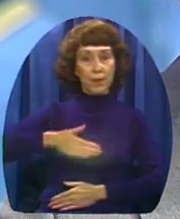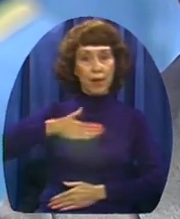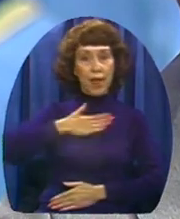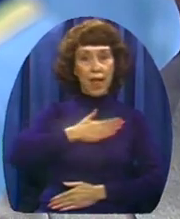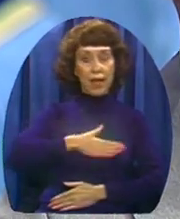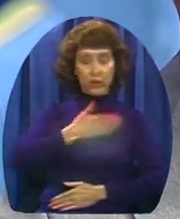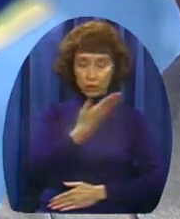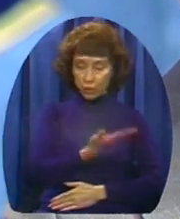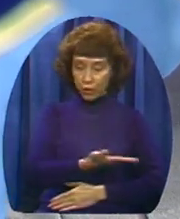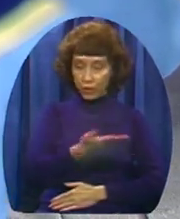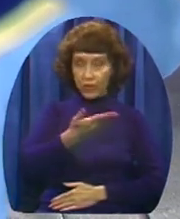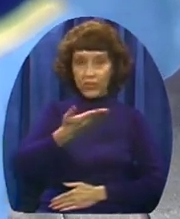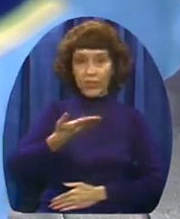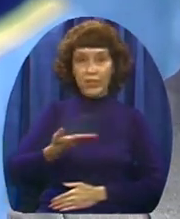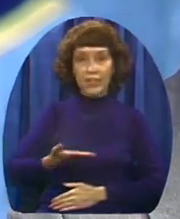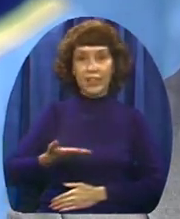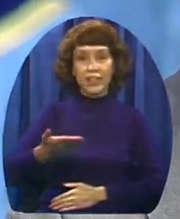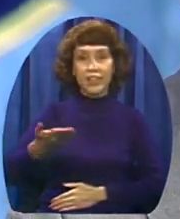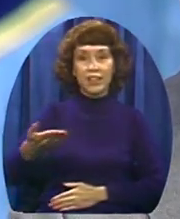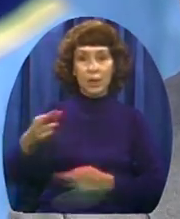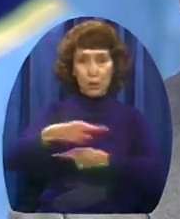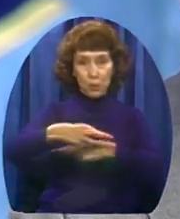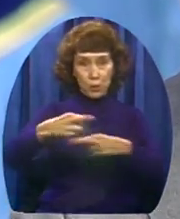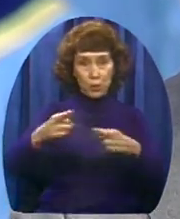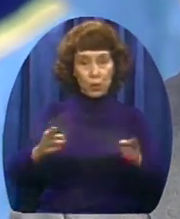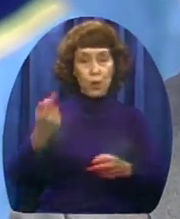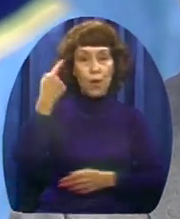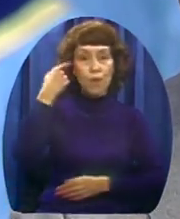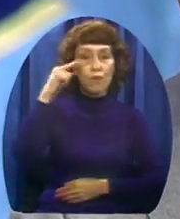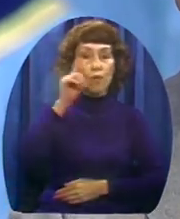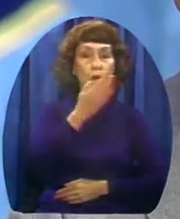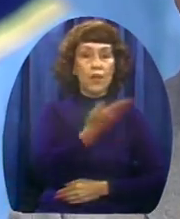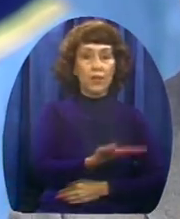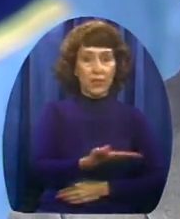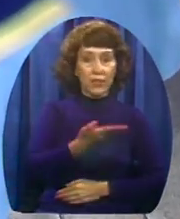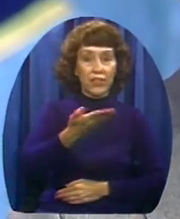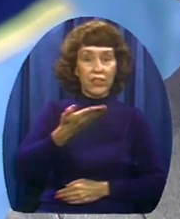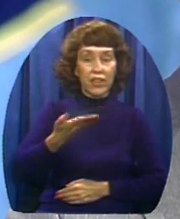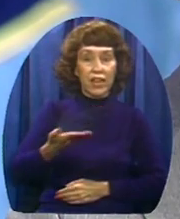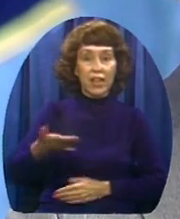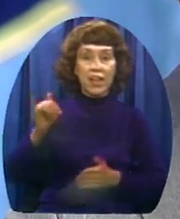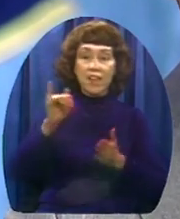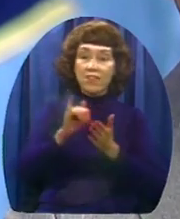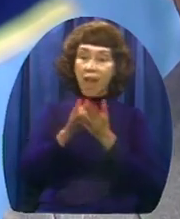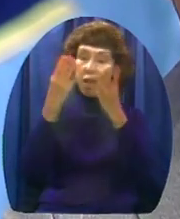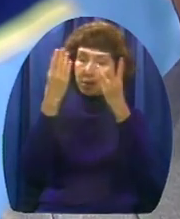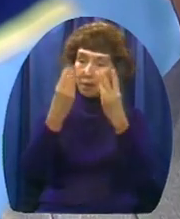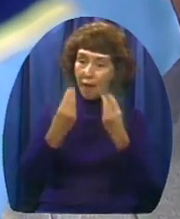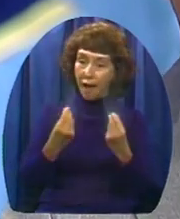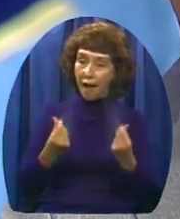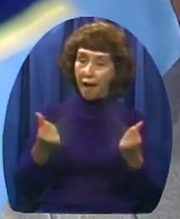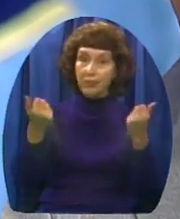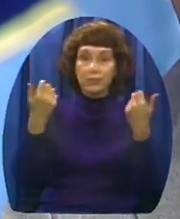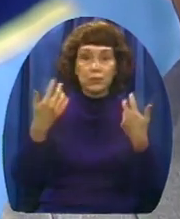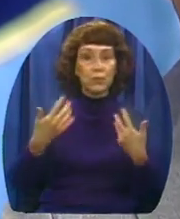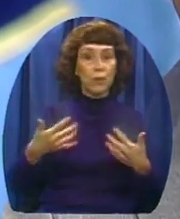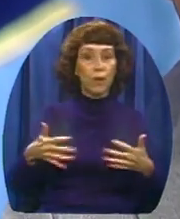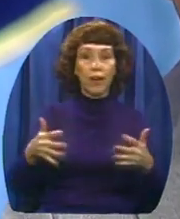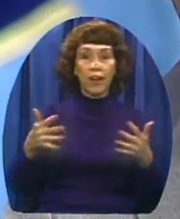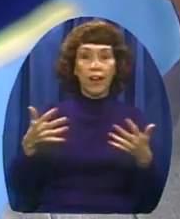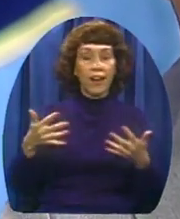Room for things that pass away